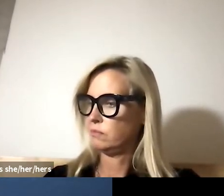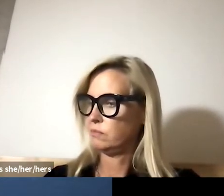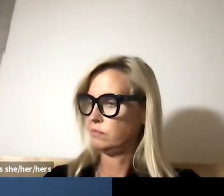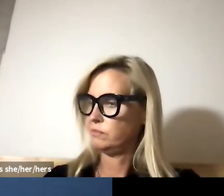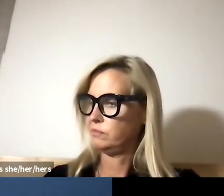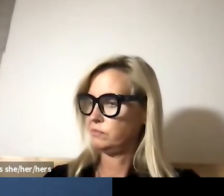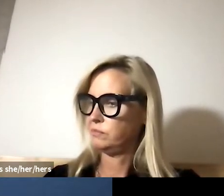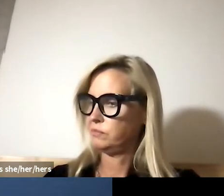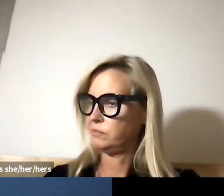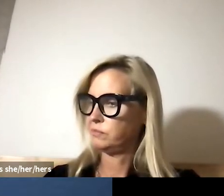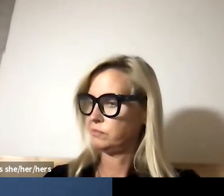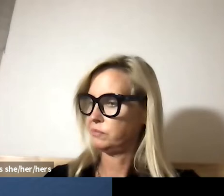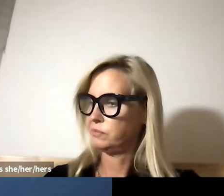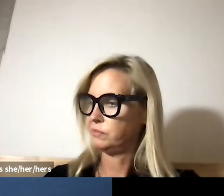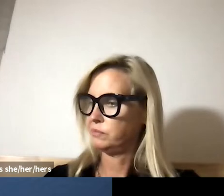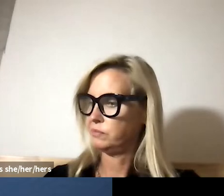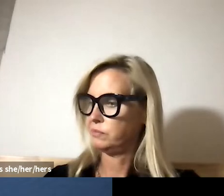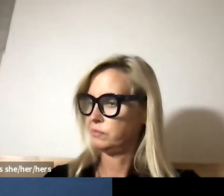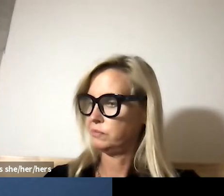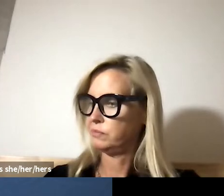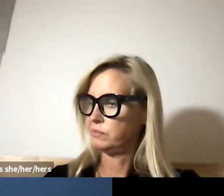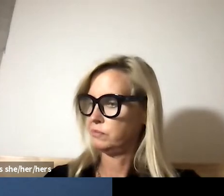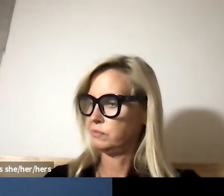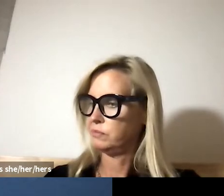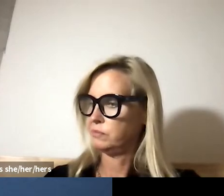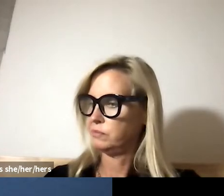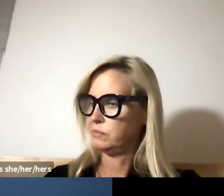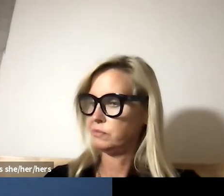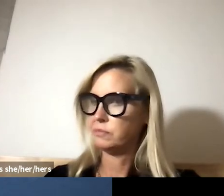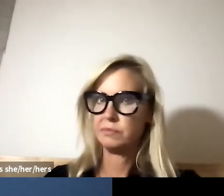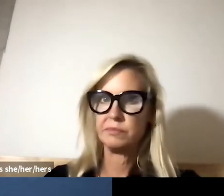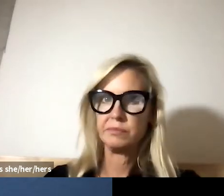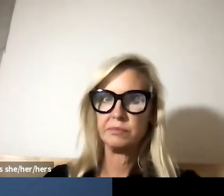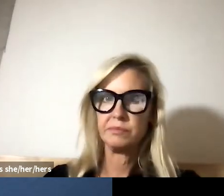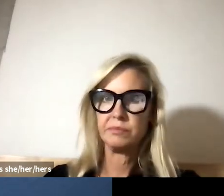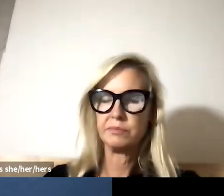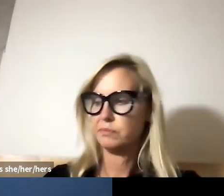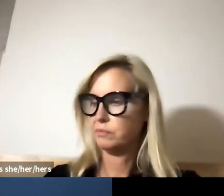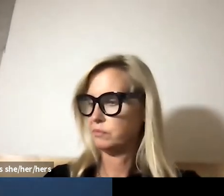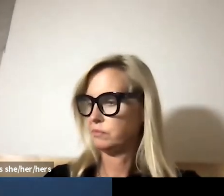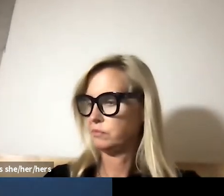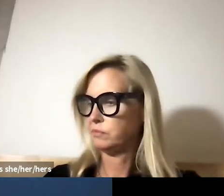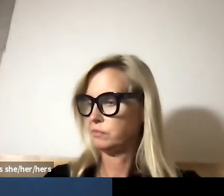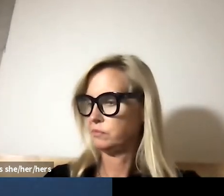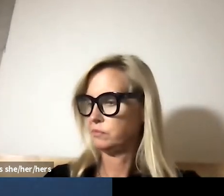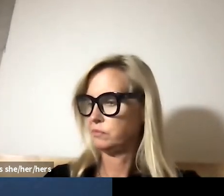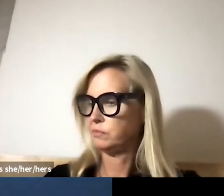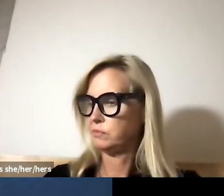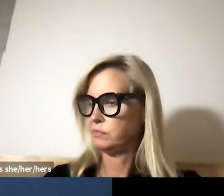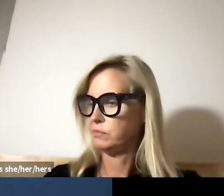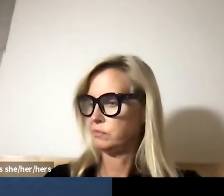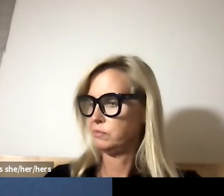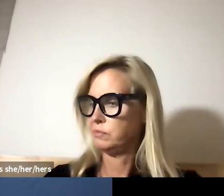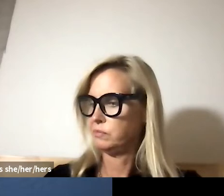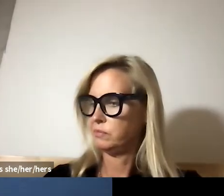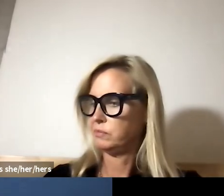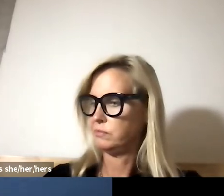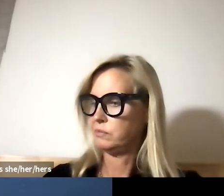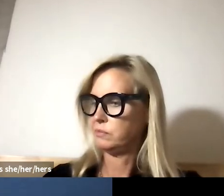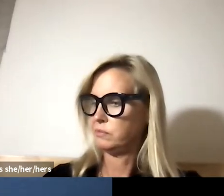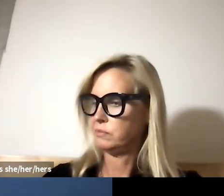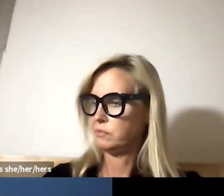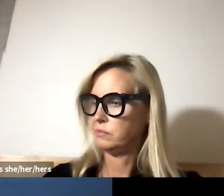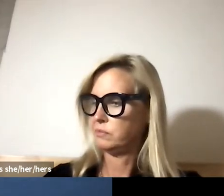order to provide language access we will be providing simultaneous bi